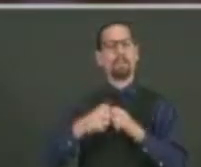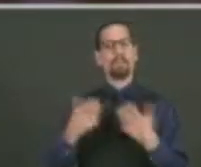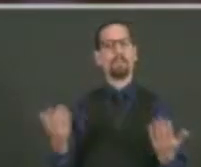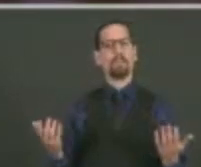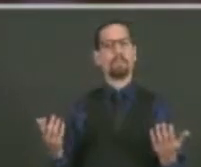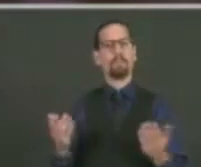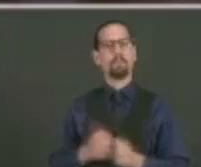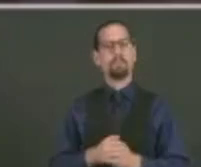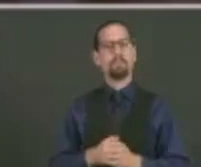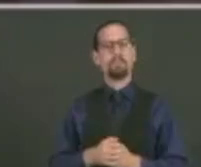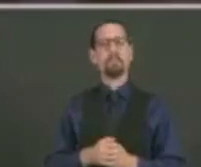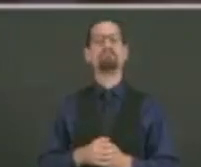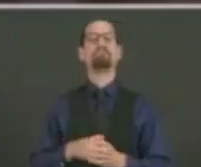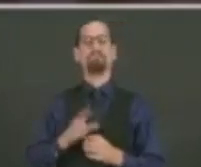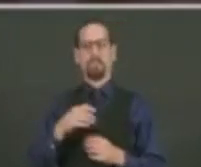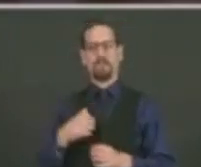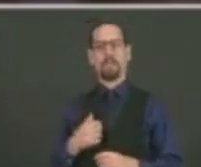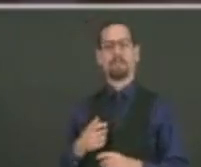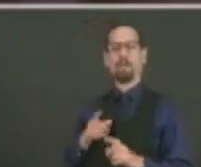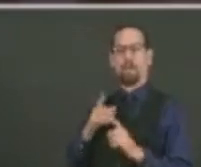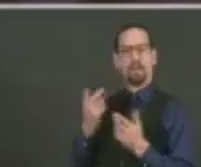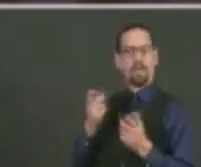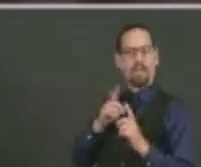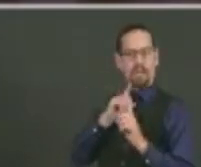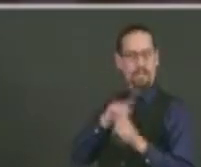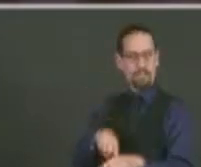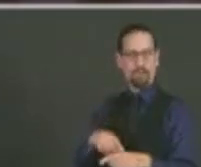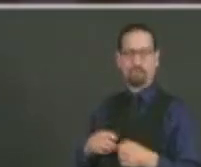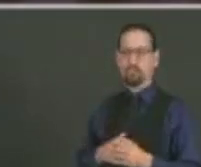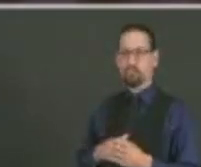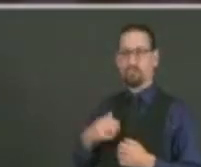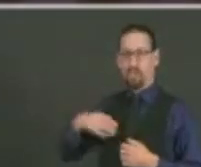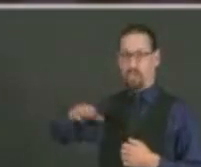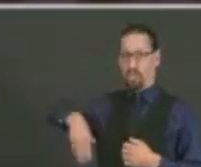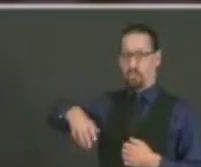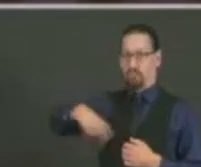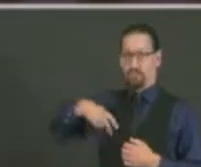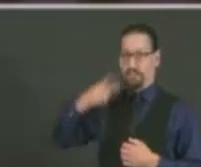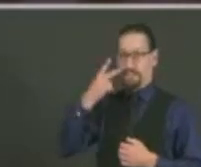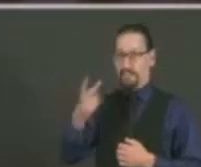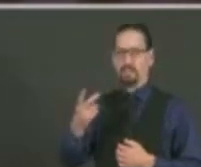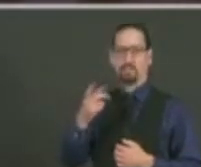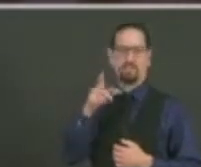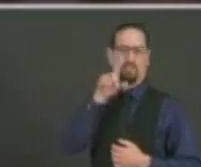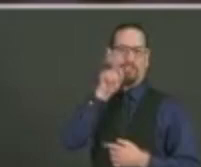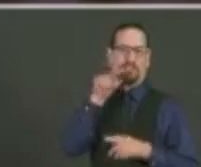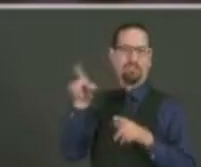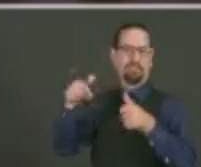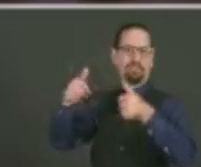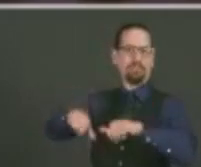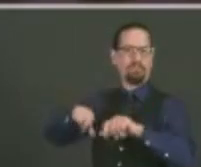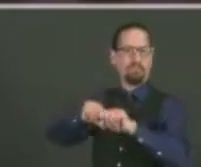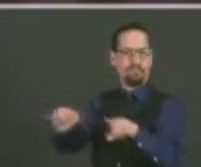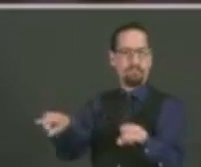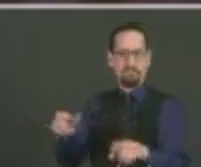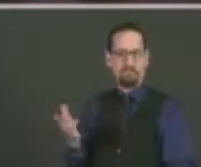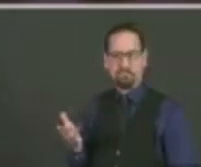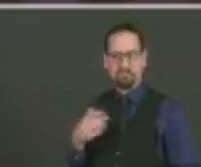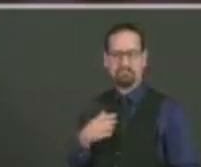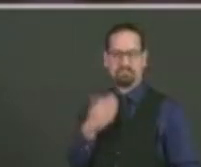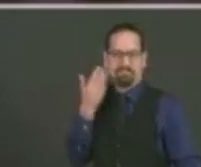it. I'm not, I haven't seen the tweet to which you refer, but let me say this. Districts have had